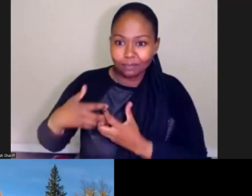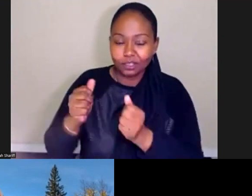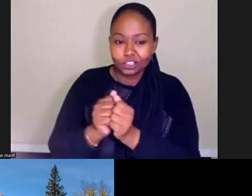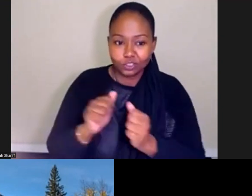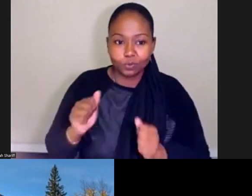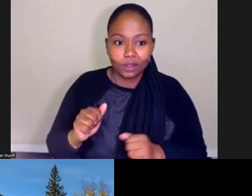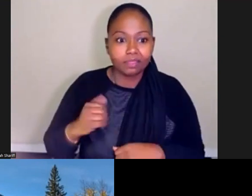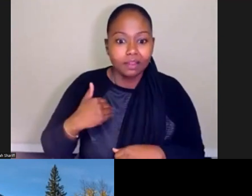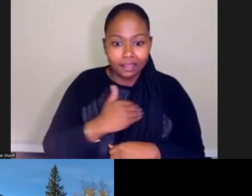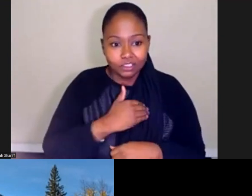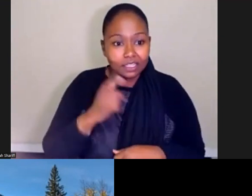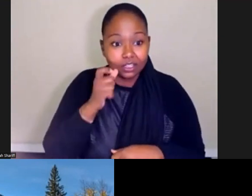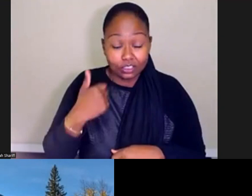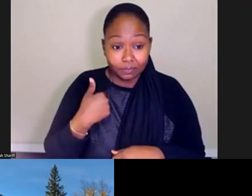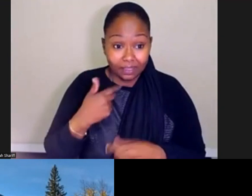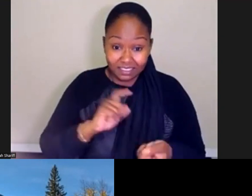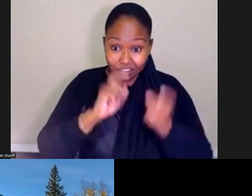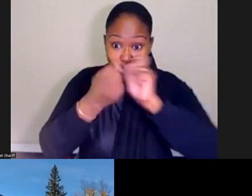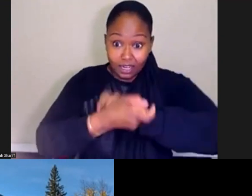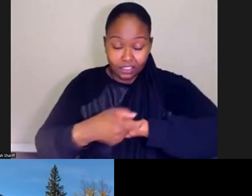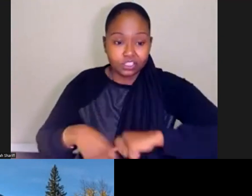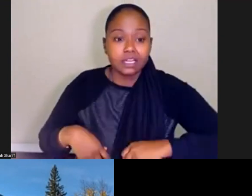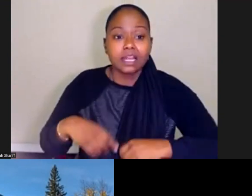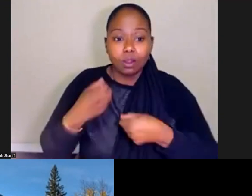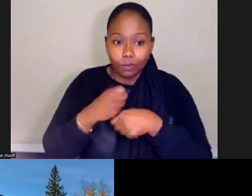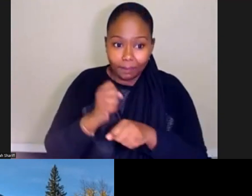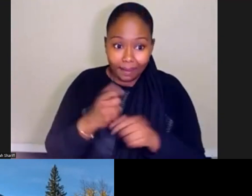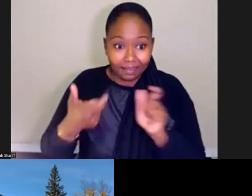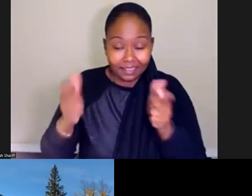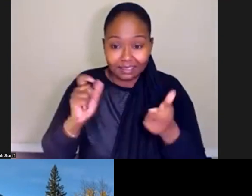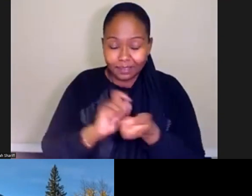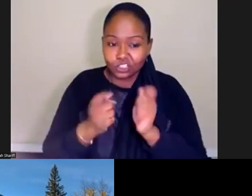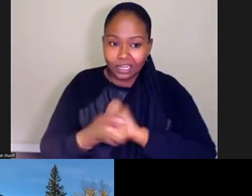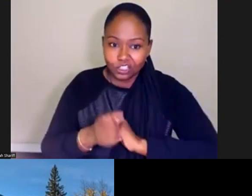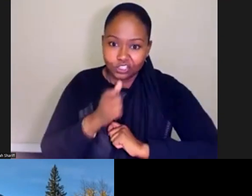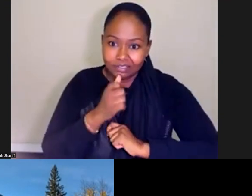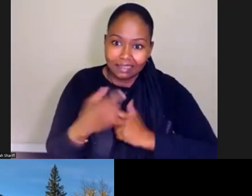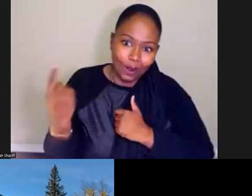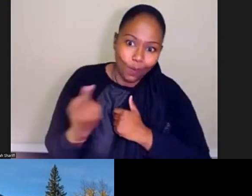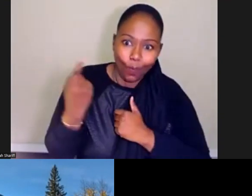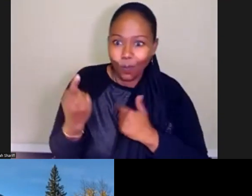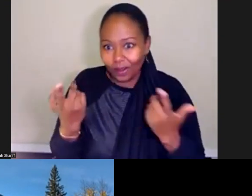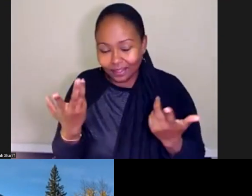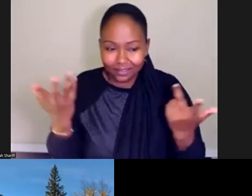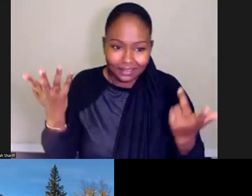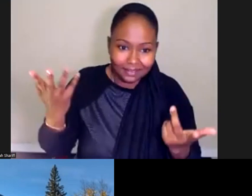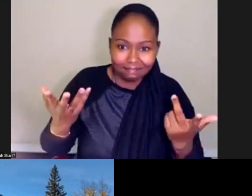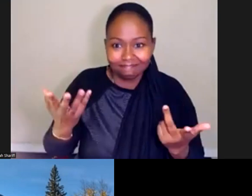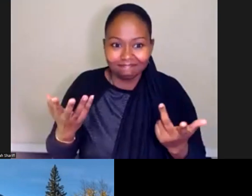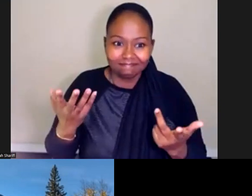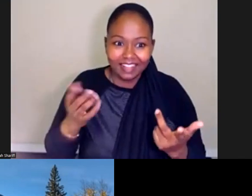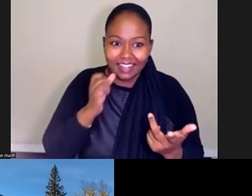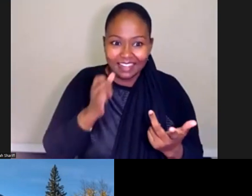because it's a big change. And when we make big changes, they don't always, the outcomes are not